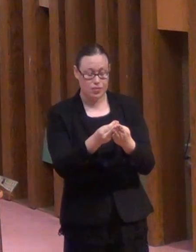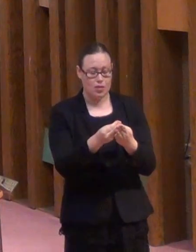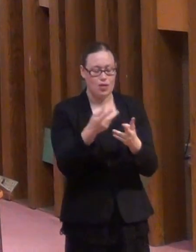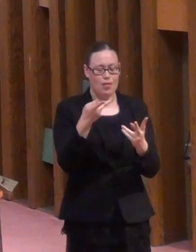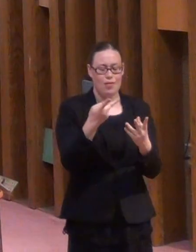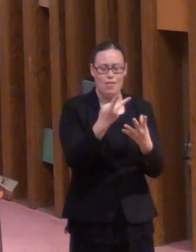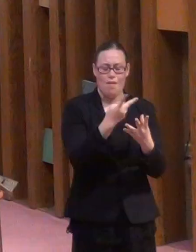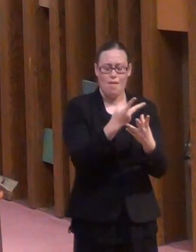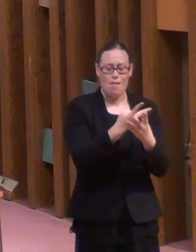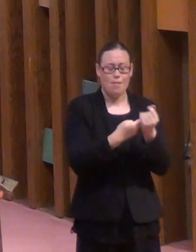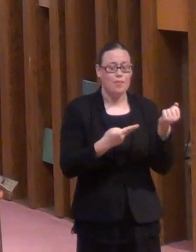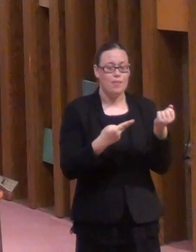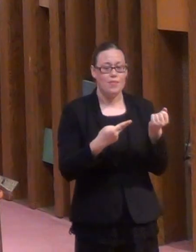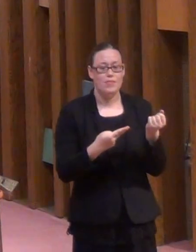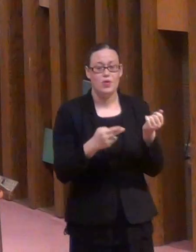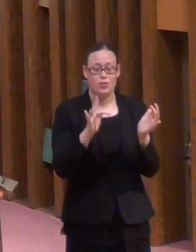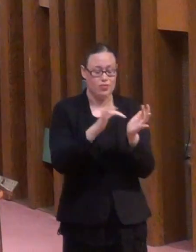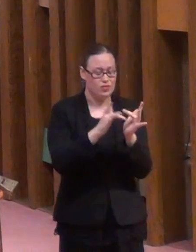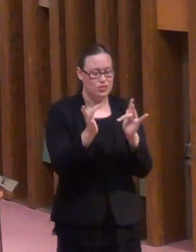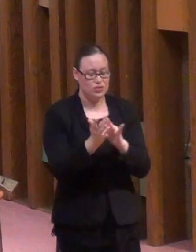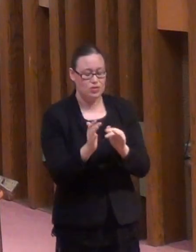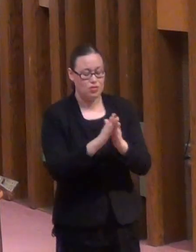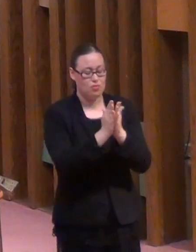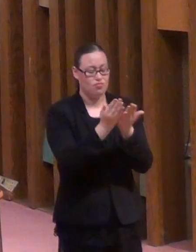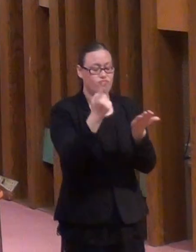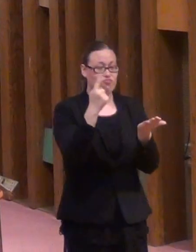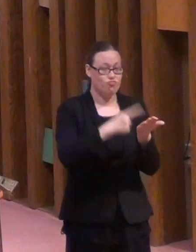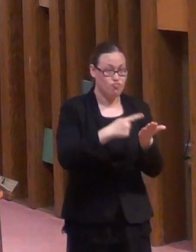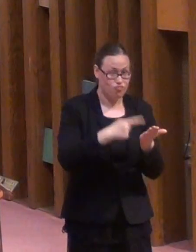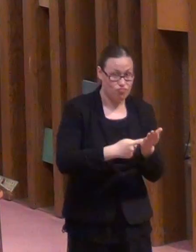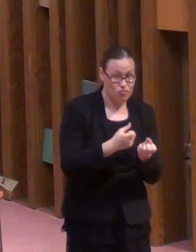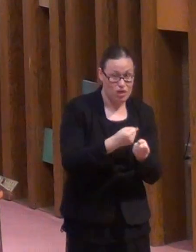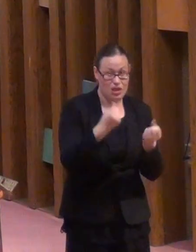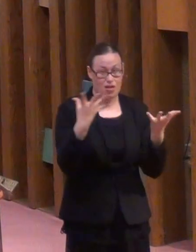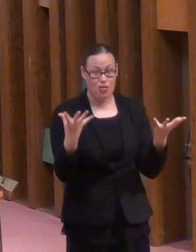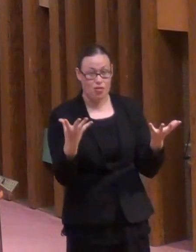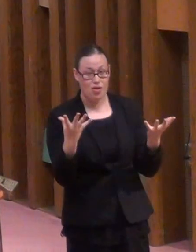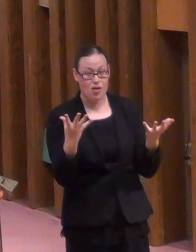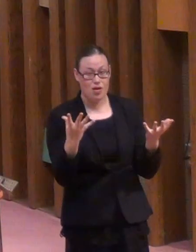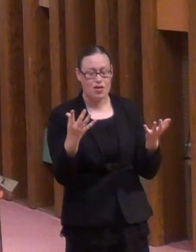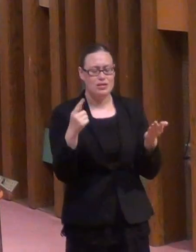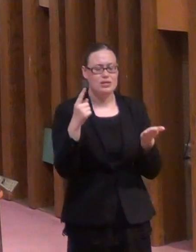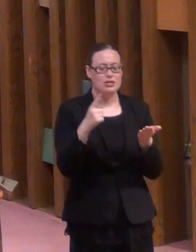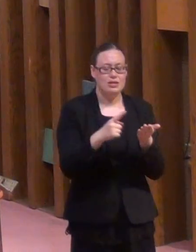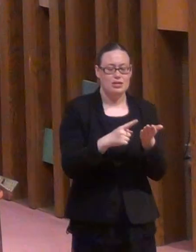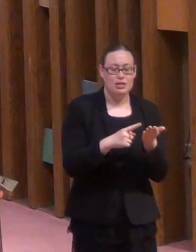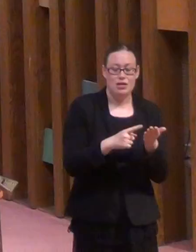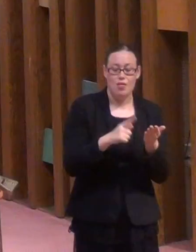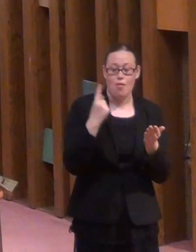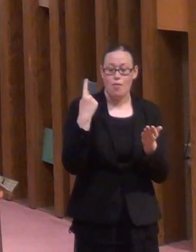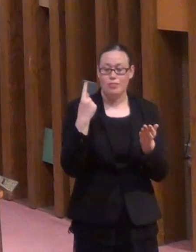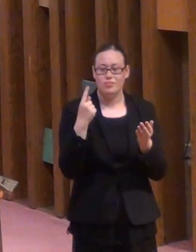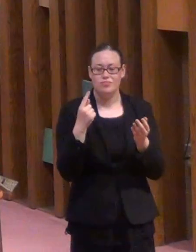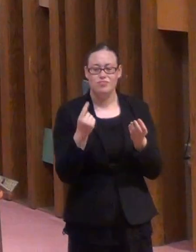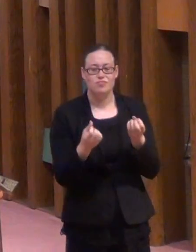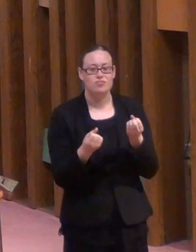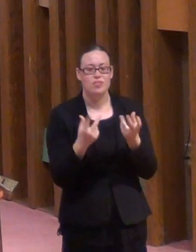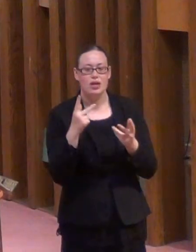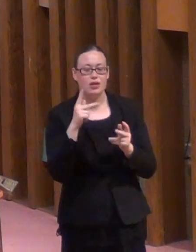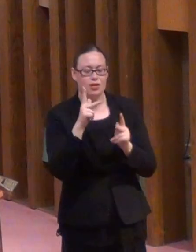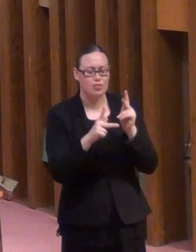receive the most attention in Scripture. In fact, many commentators have noted that money was the